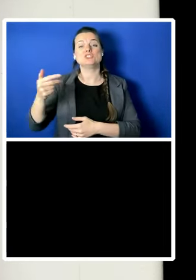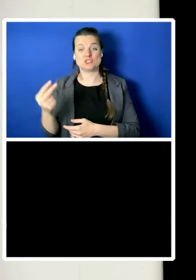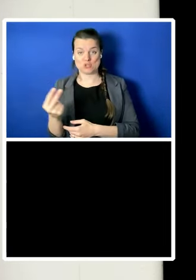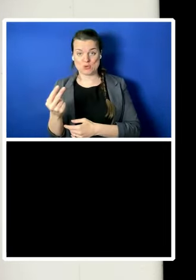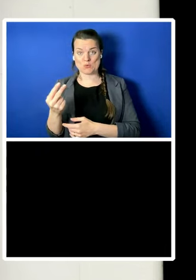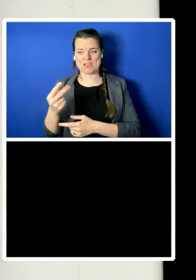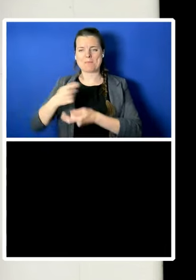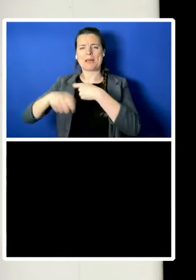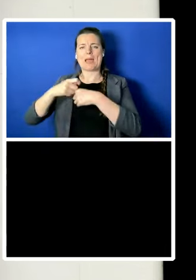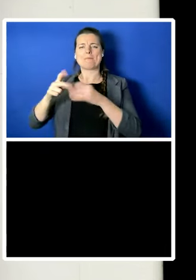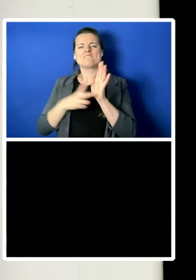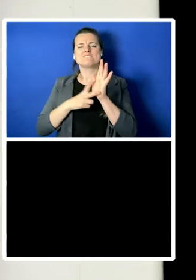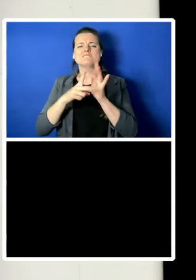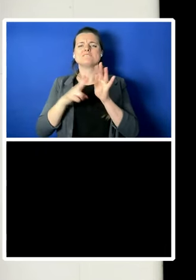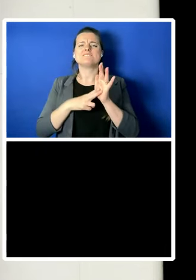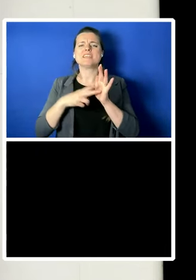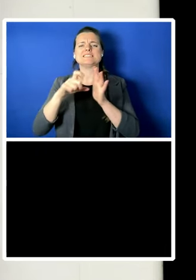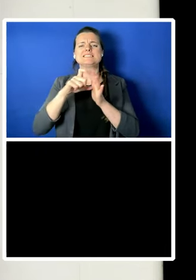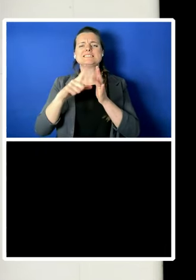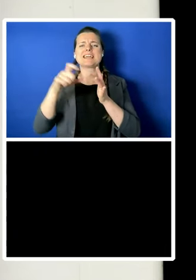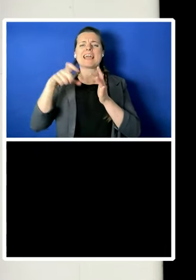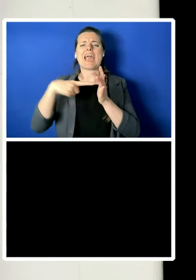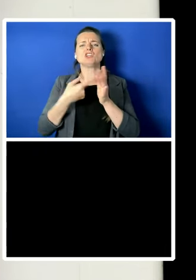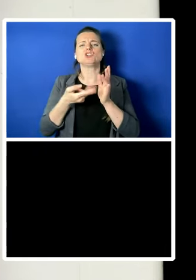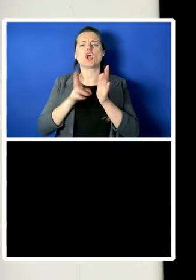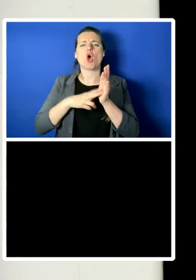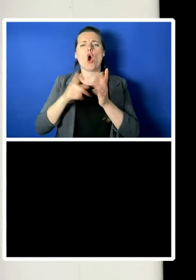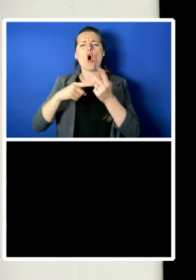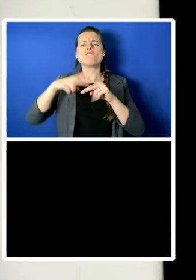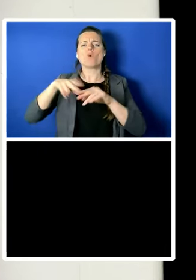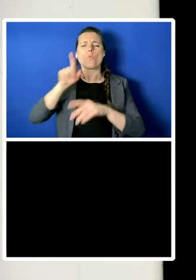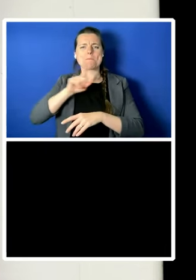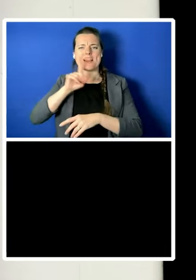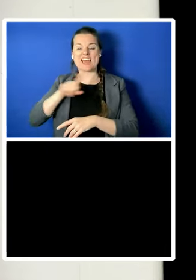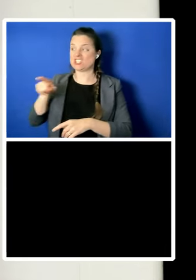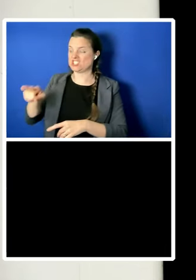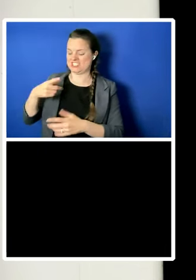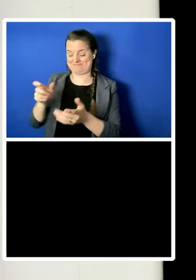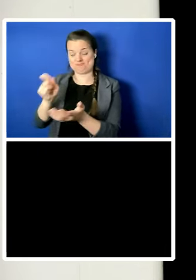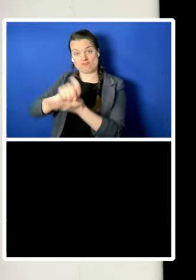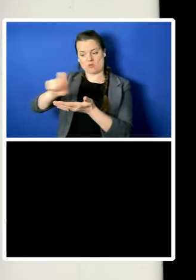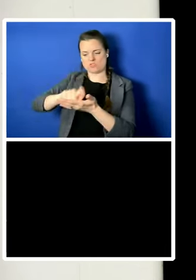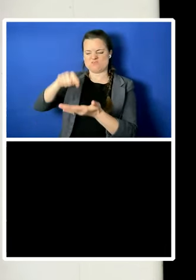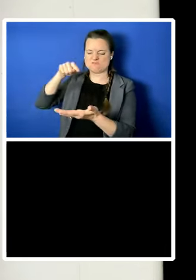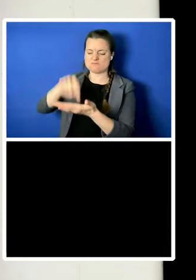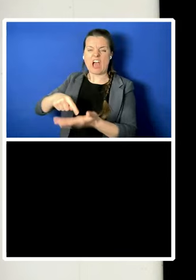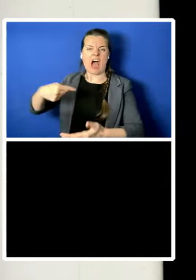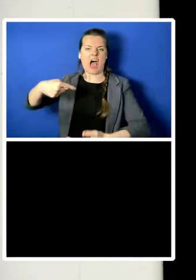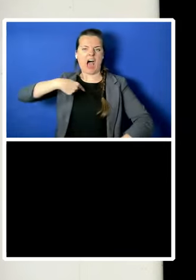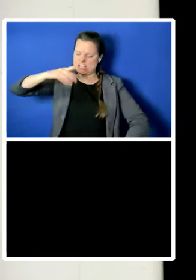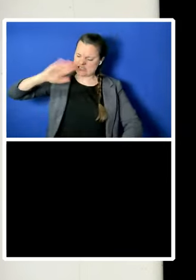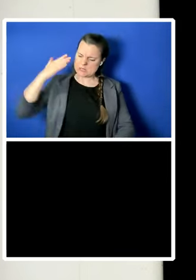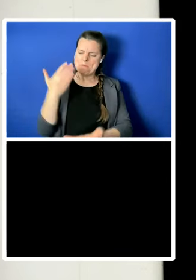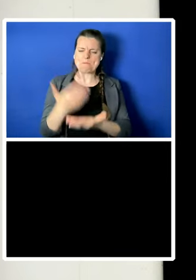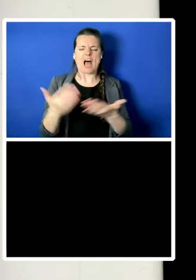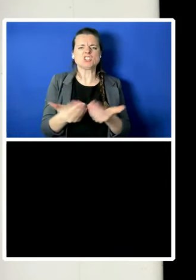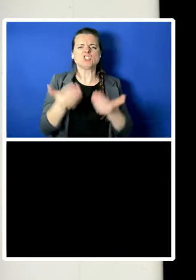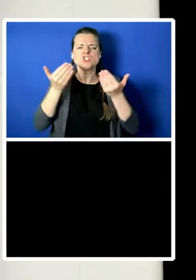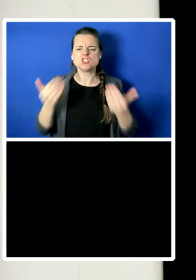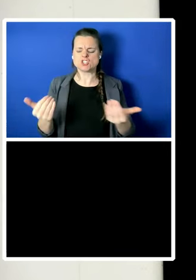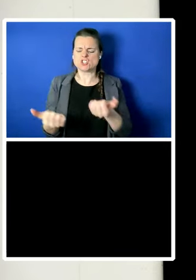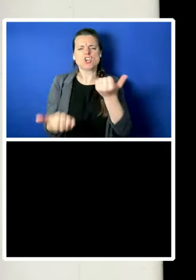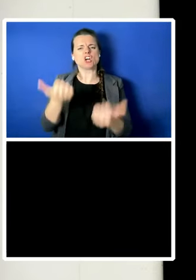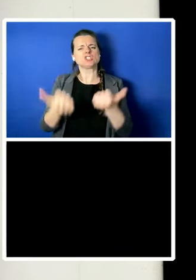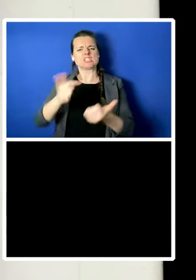opens with the words, I demand justice for one half of the human race, and argues that one, women are humans,